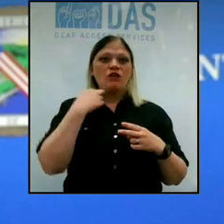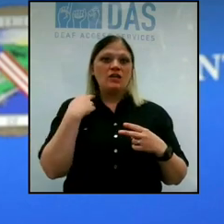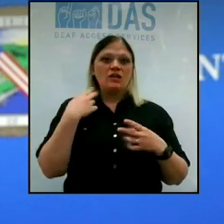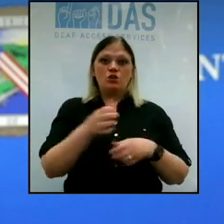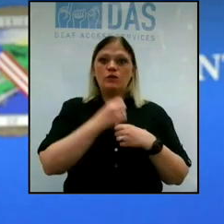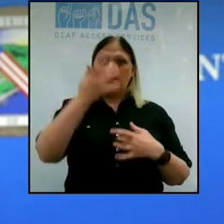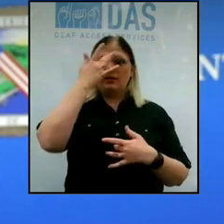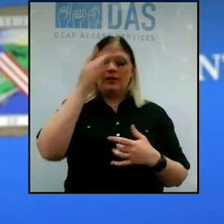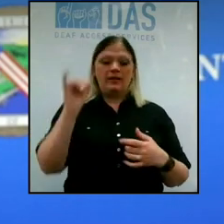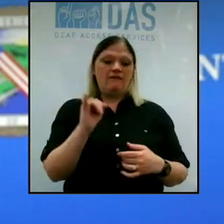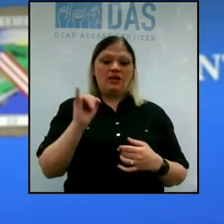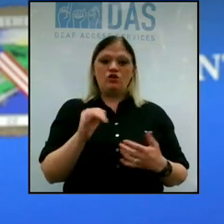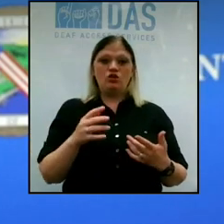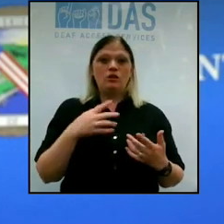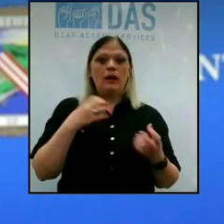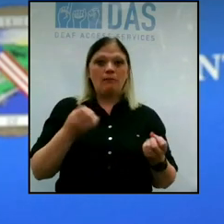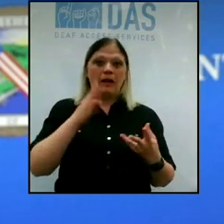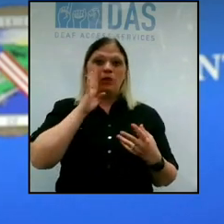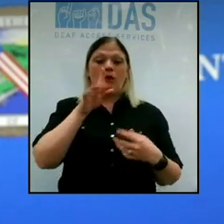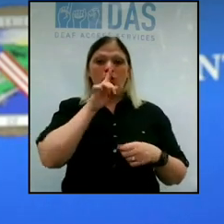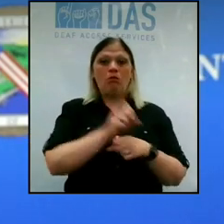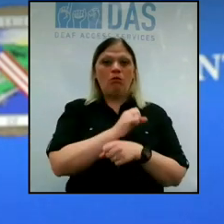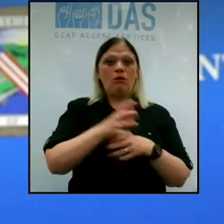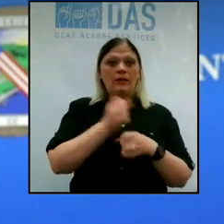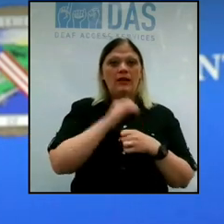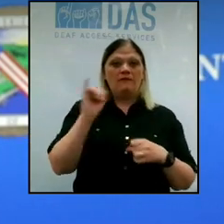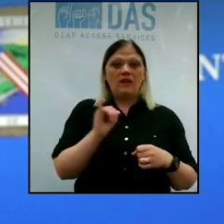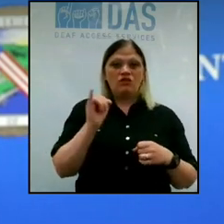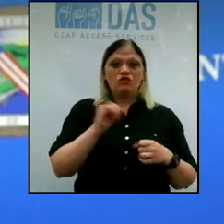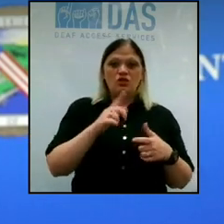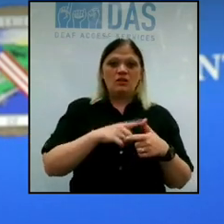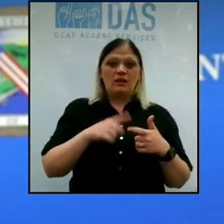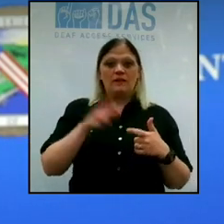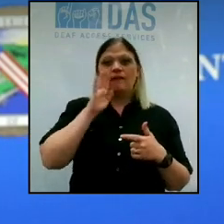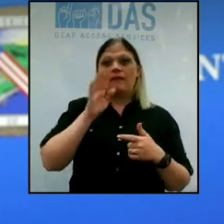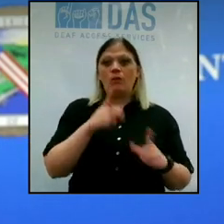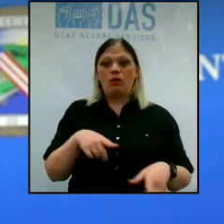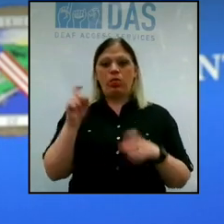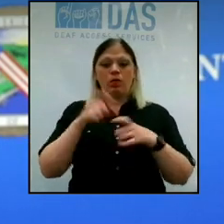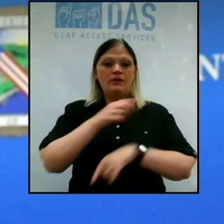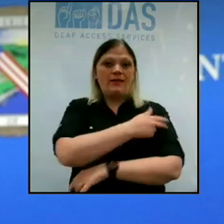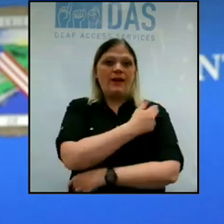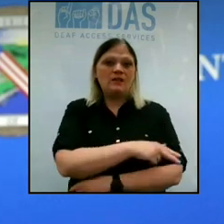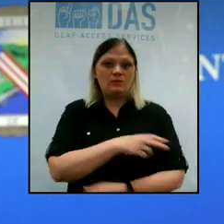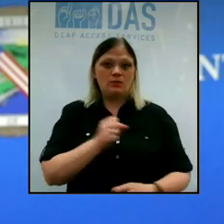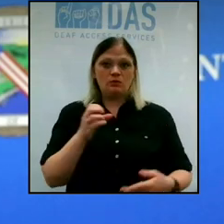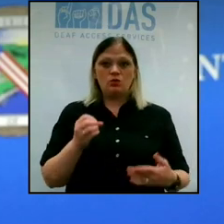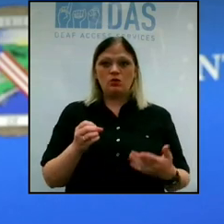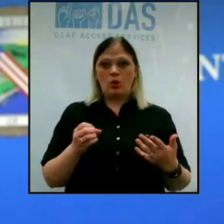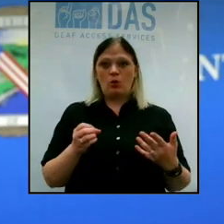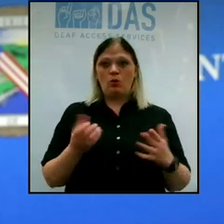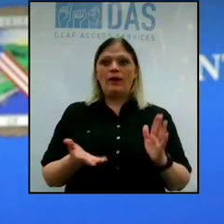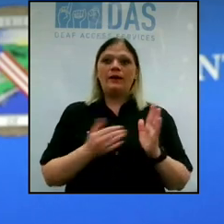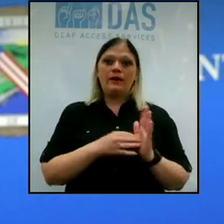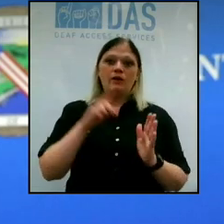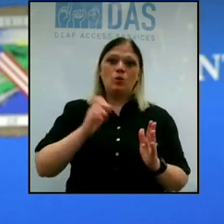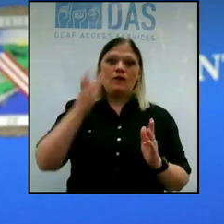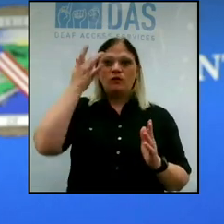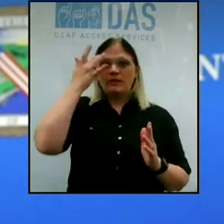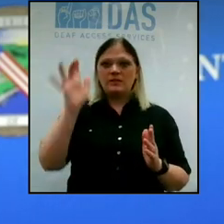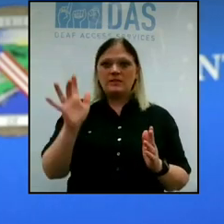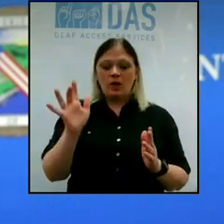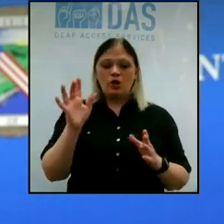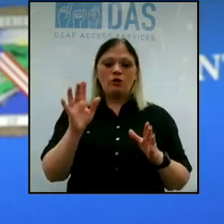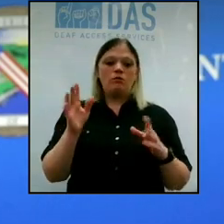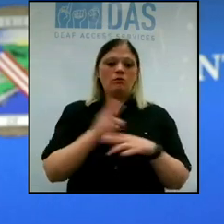of getting infected, and many of them will get infected, and many of those will end up in the hospital. So, again, we have to be smart, and we have to use